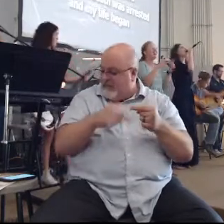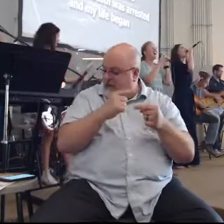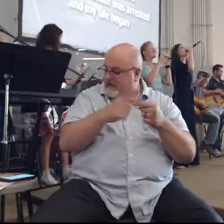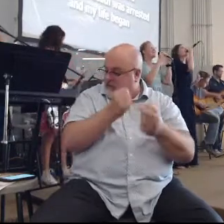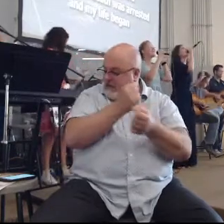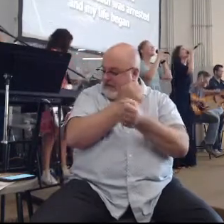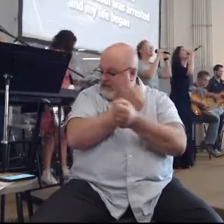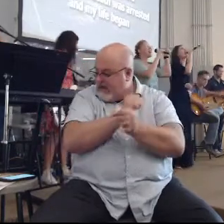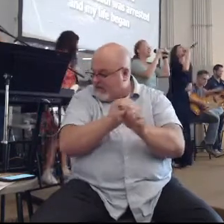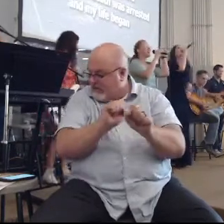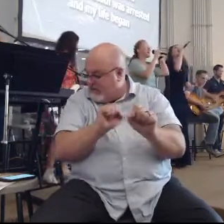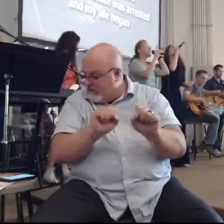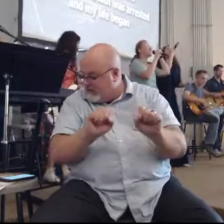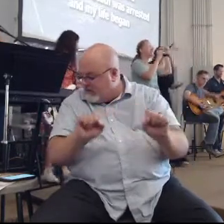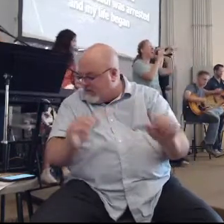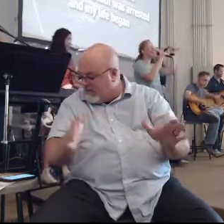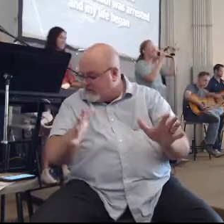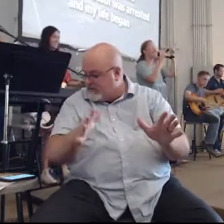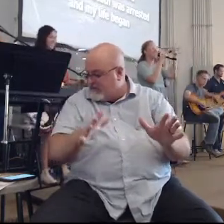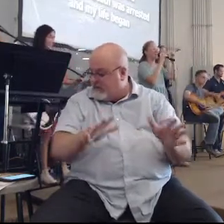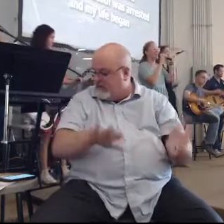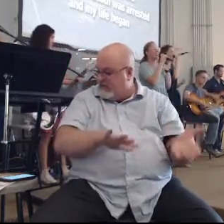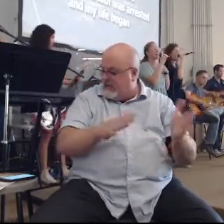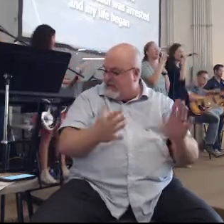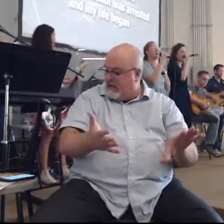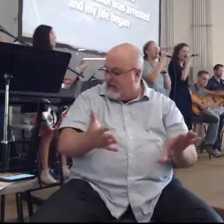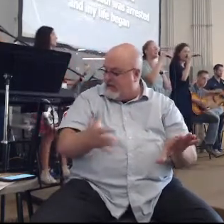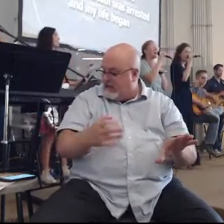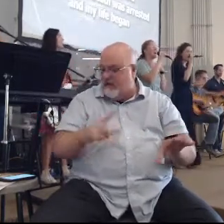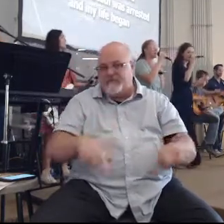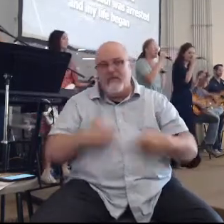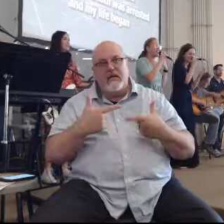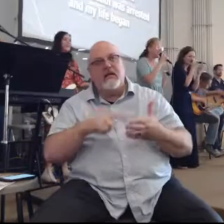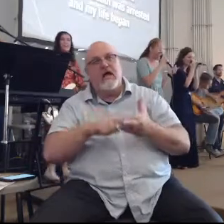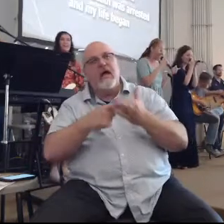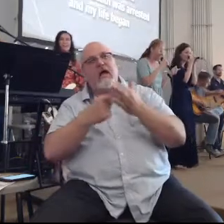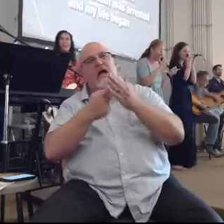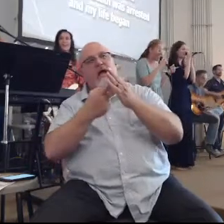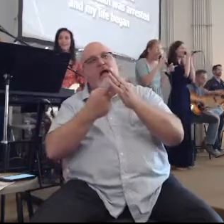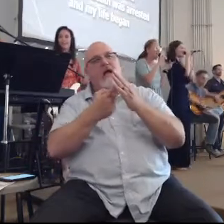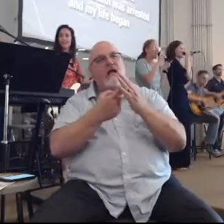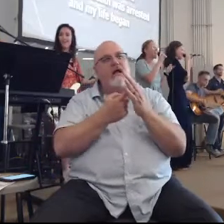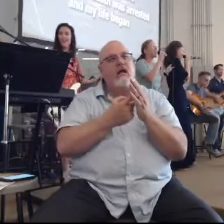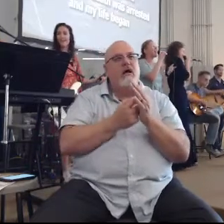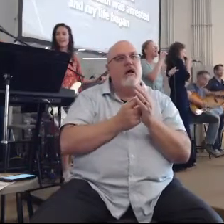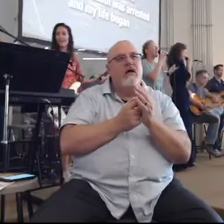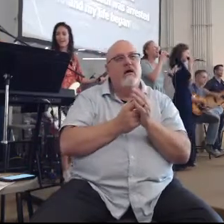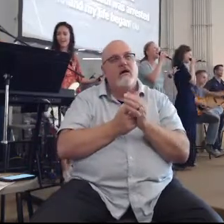As the death of the race to the end of my life I'm